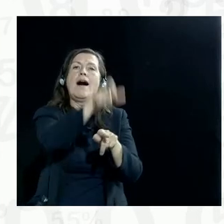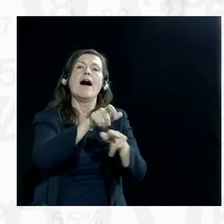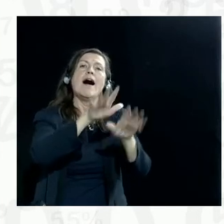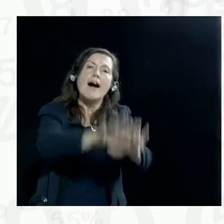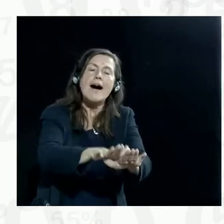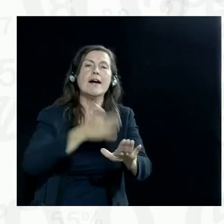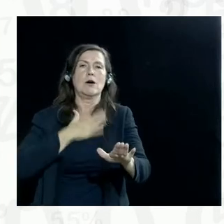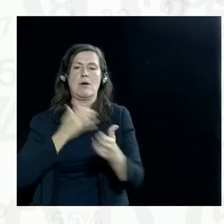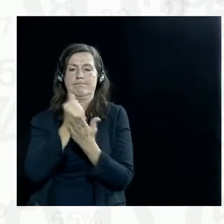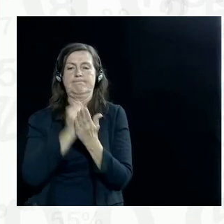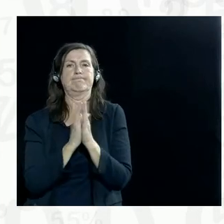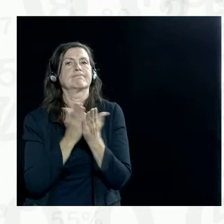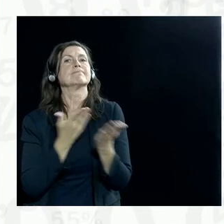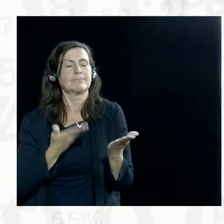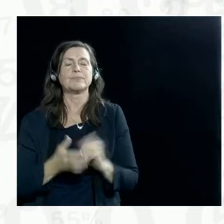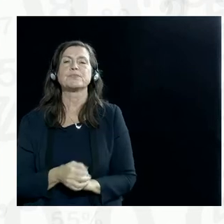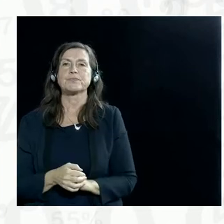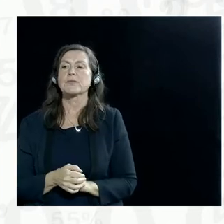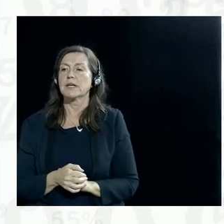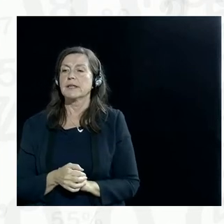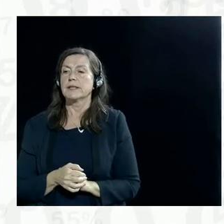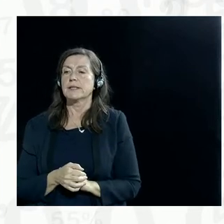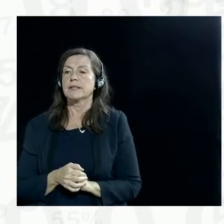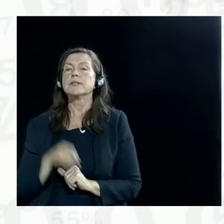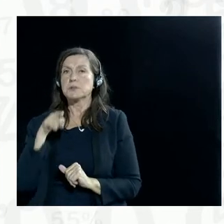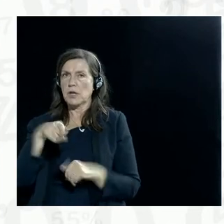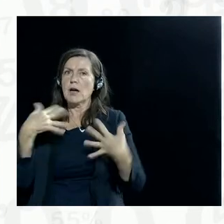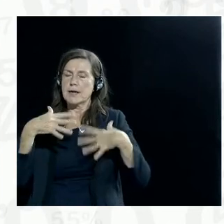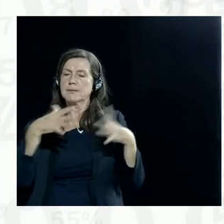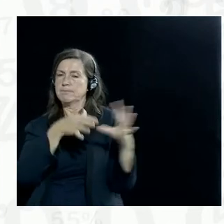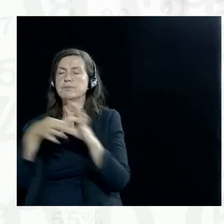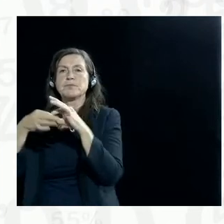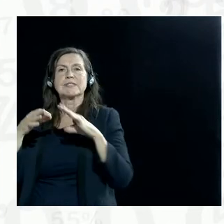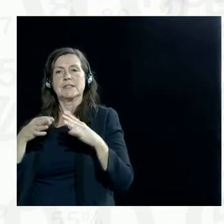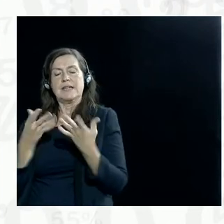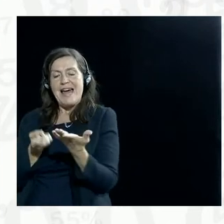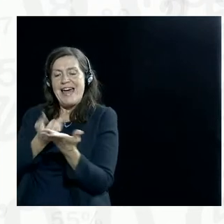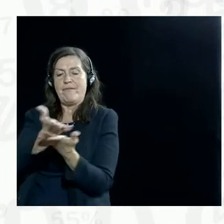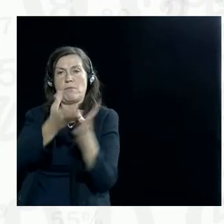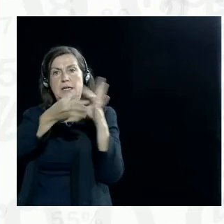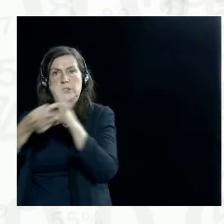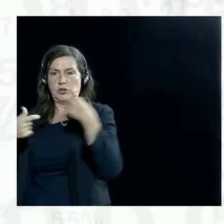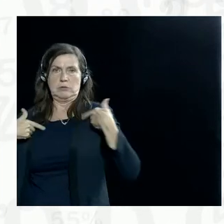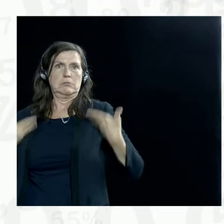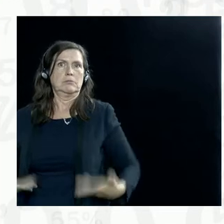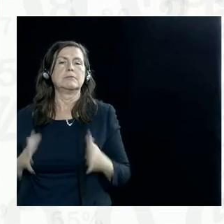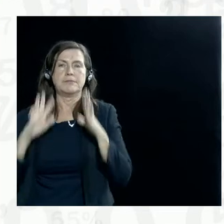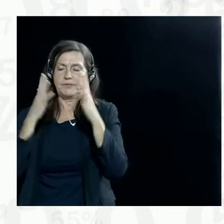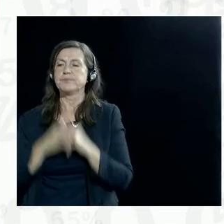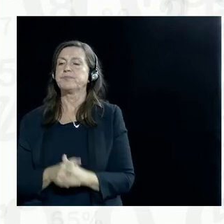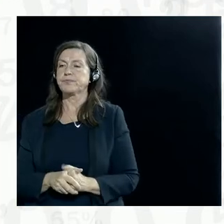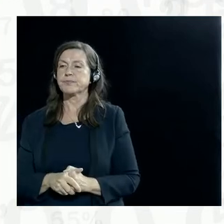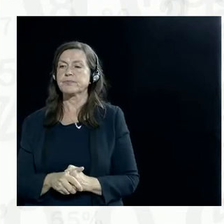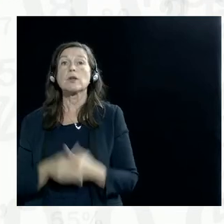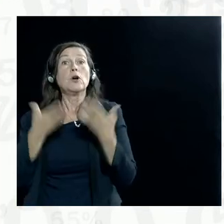chain inside, if you will. I think we'll get back to that in our Q&A session for sure. Now